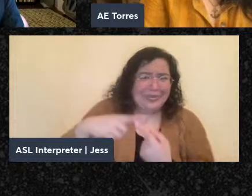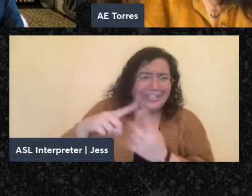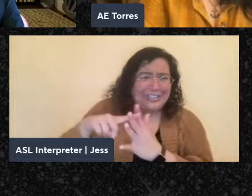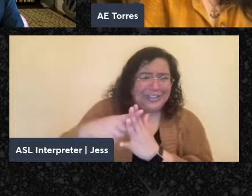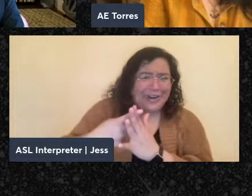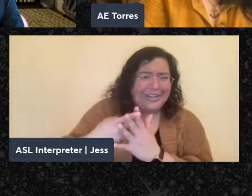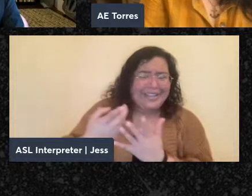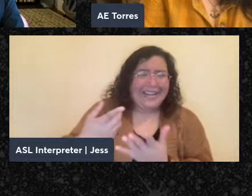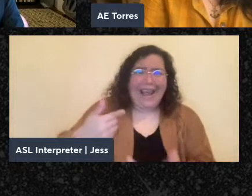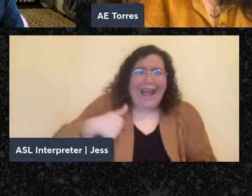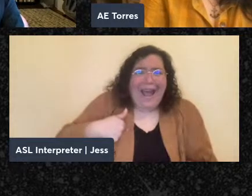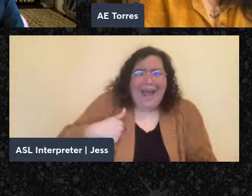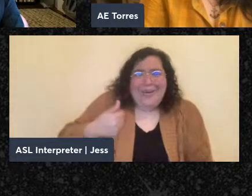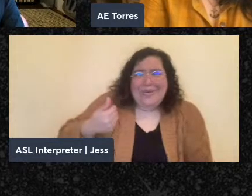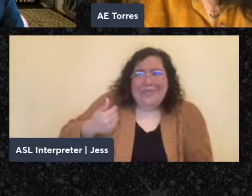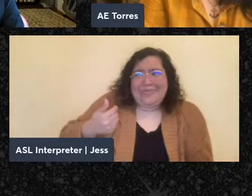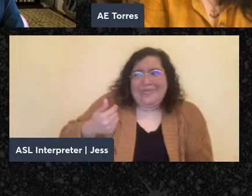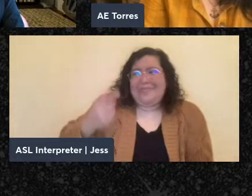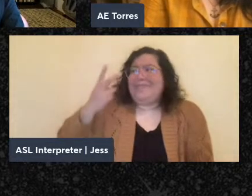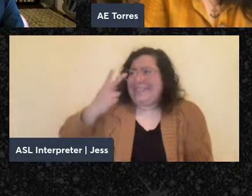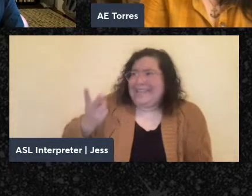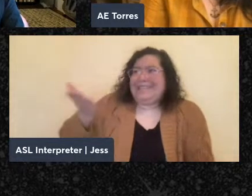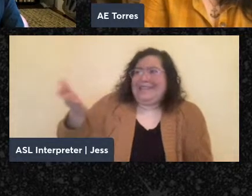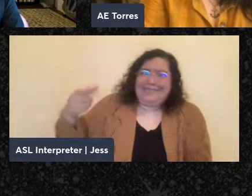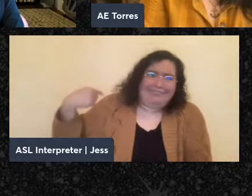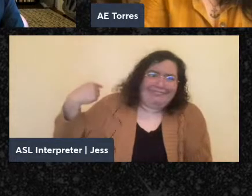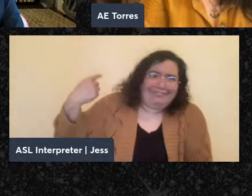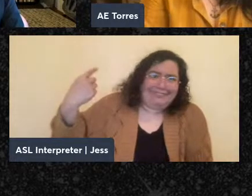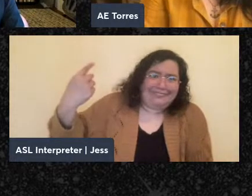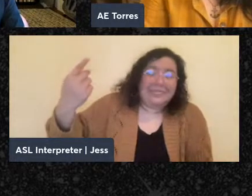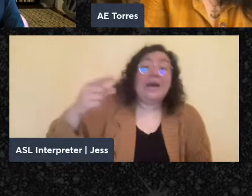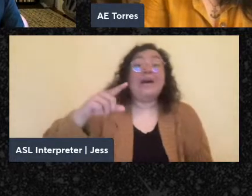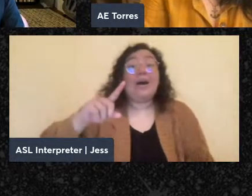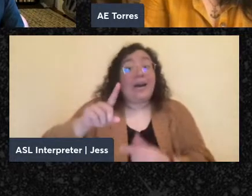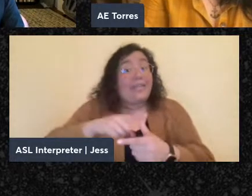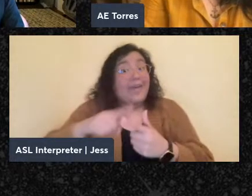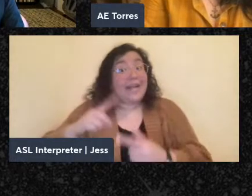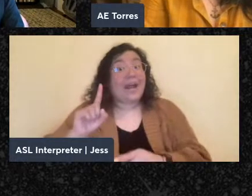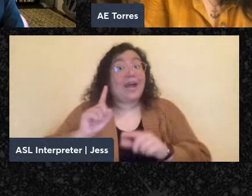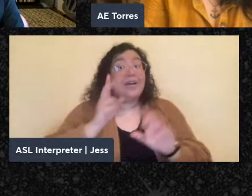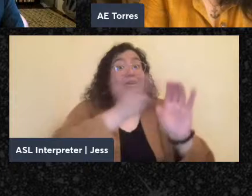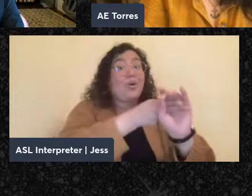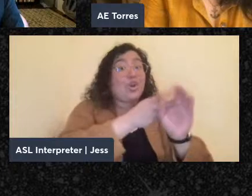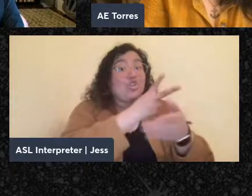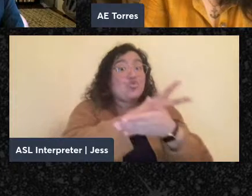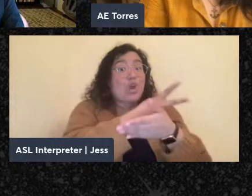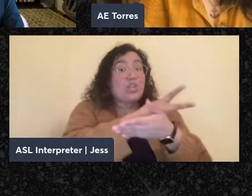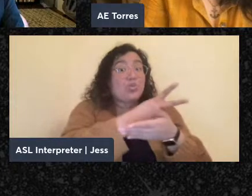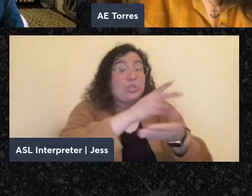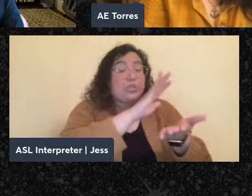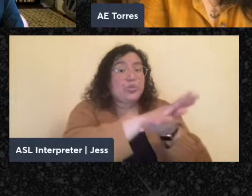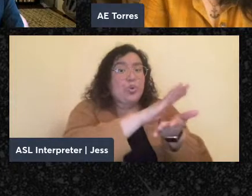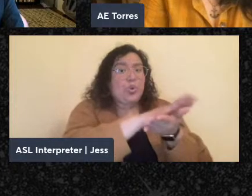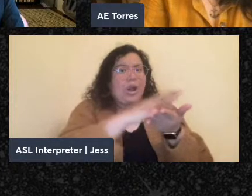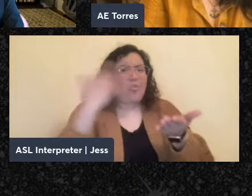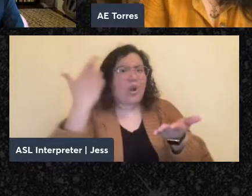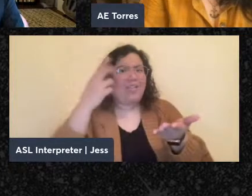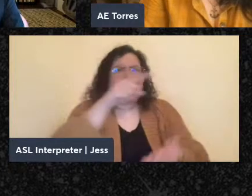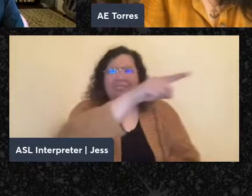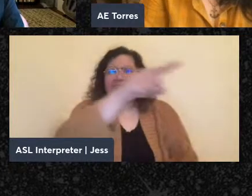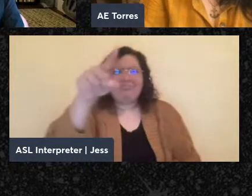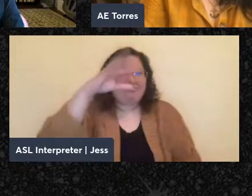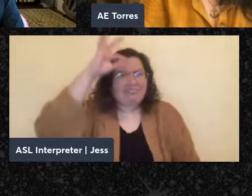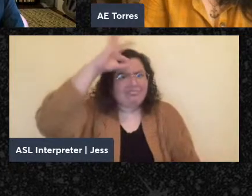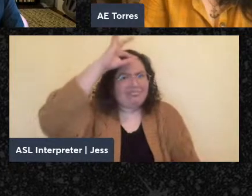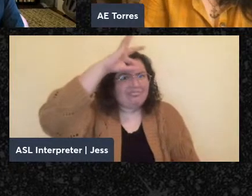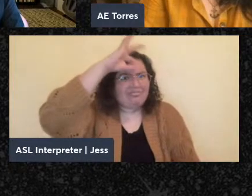was never not there for me. But then I got to graduate school and figured out that nobody else knew any of this stuff. I mean, and it